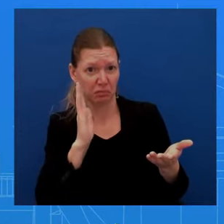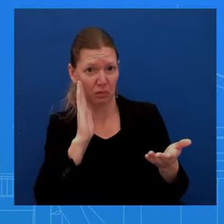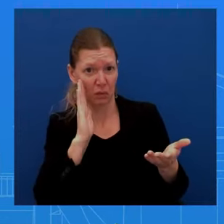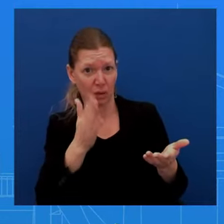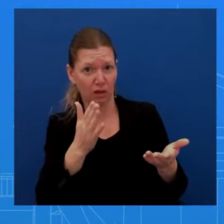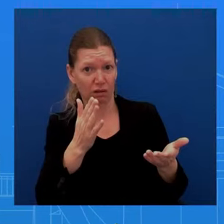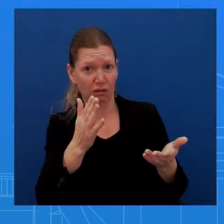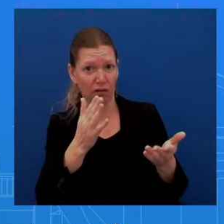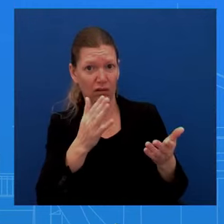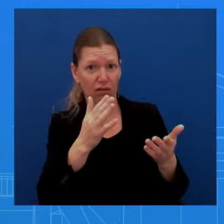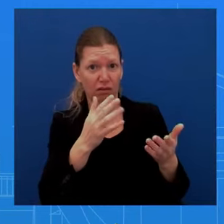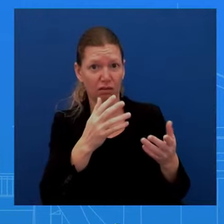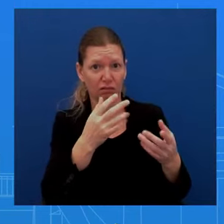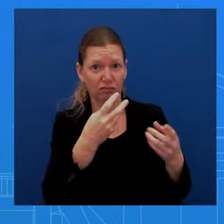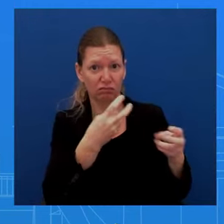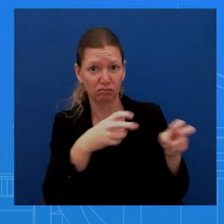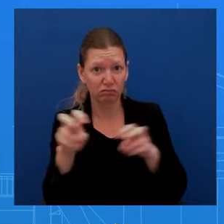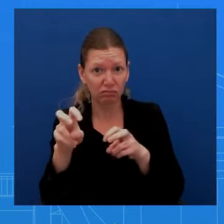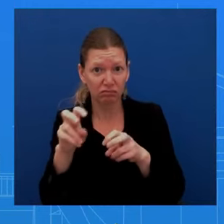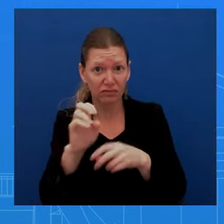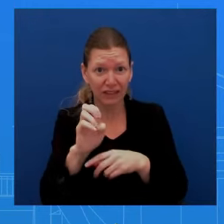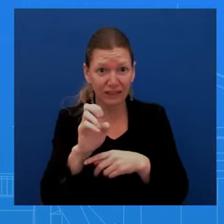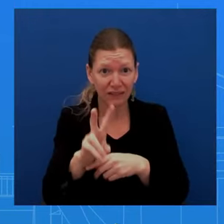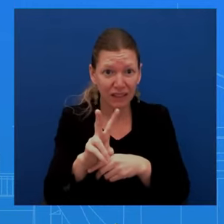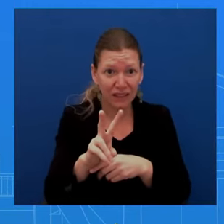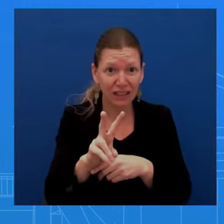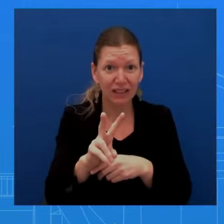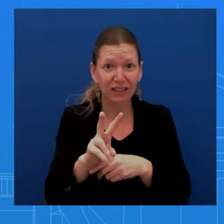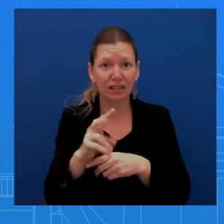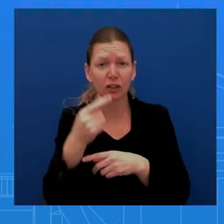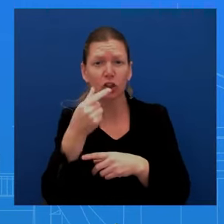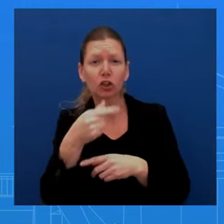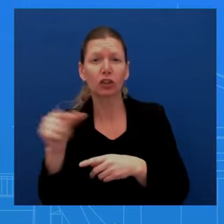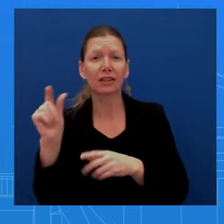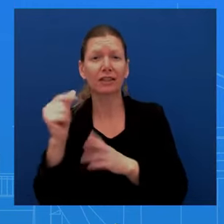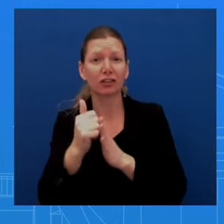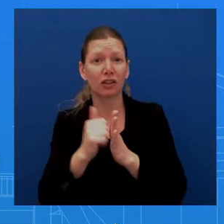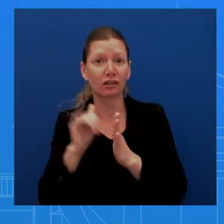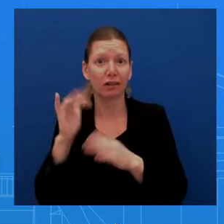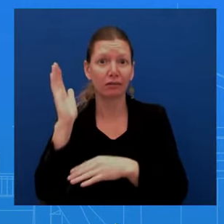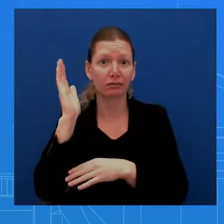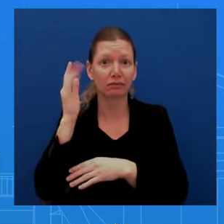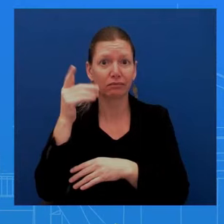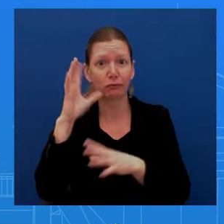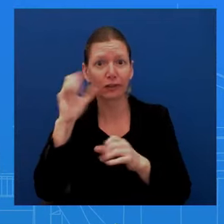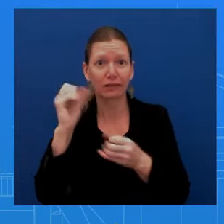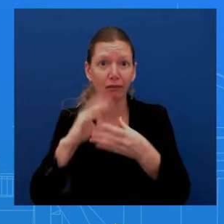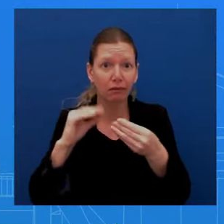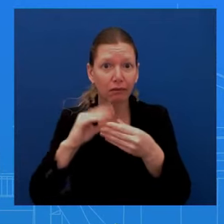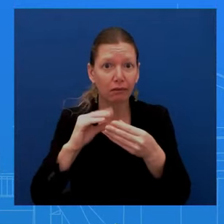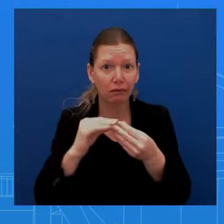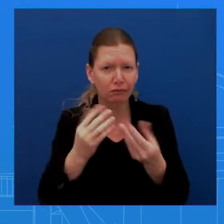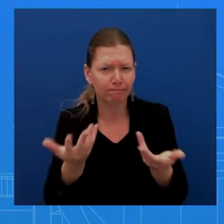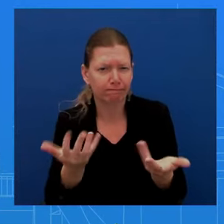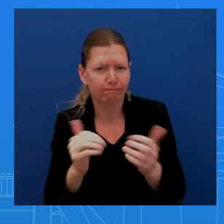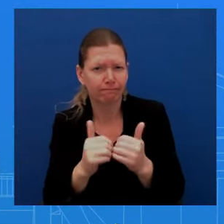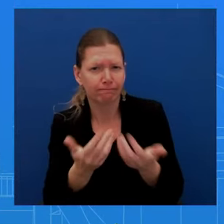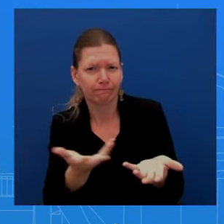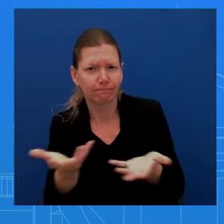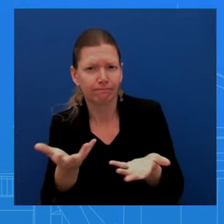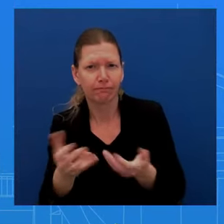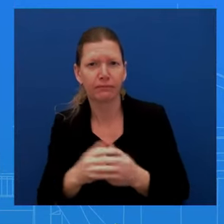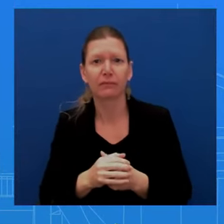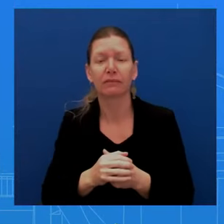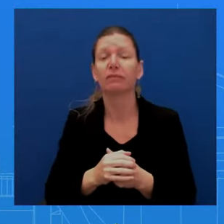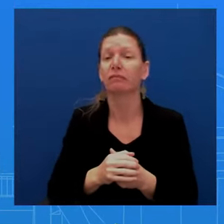talks so much about in the context of, like, job creation in the economy. Yeah. Look, we've always said how important it is to transition to, obviously,